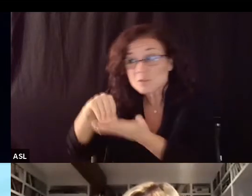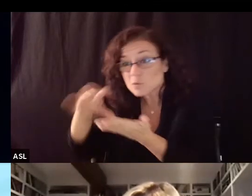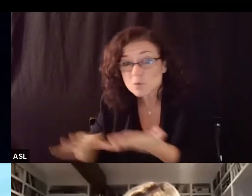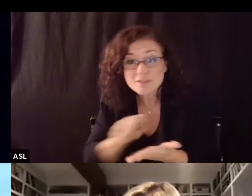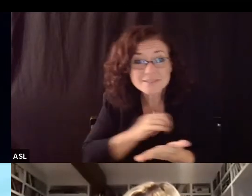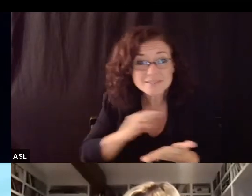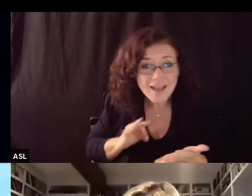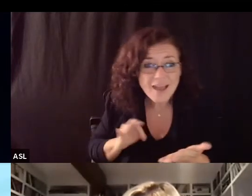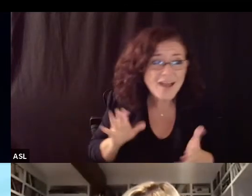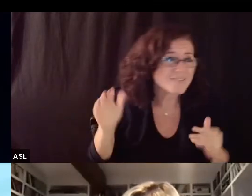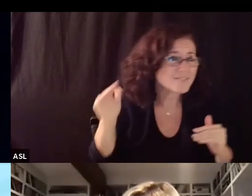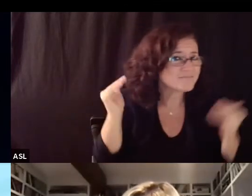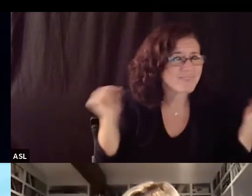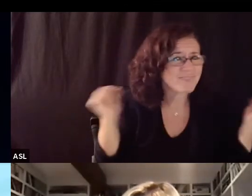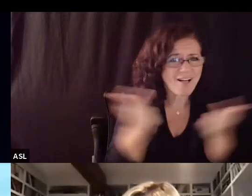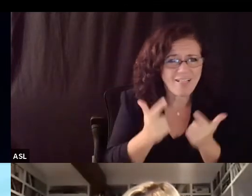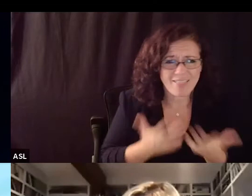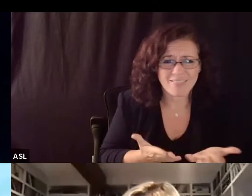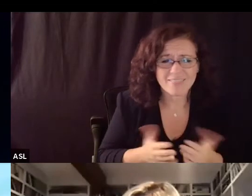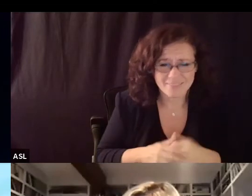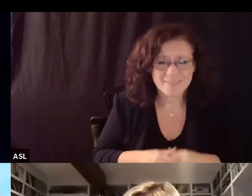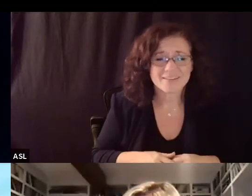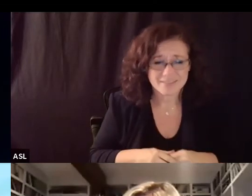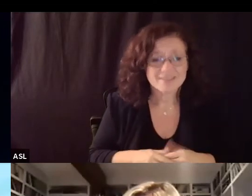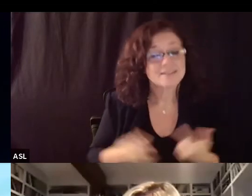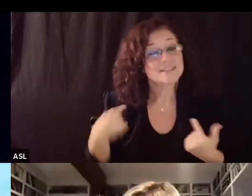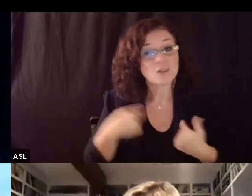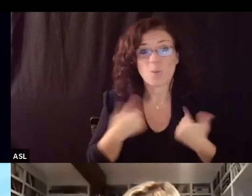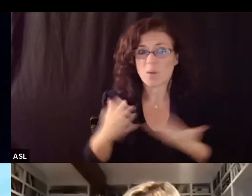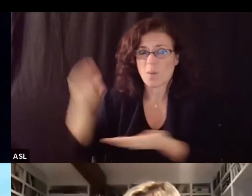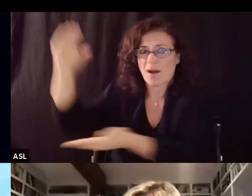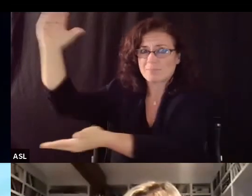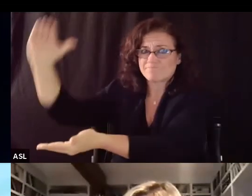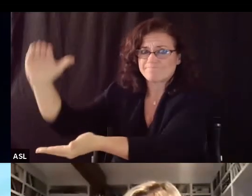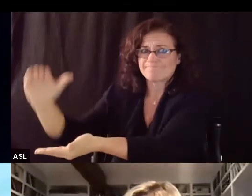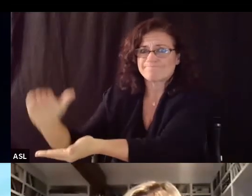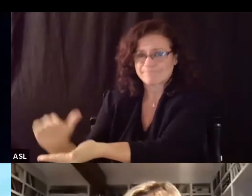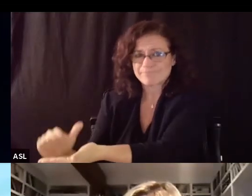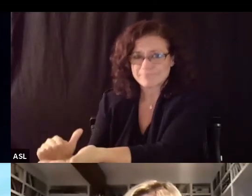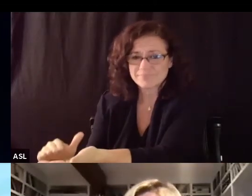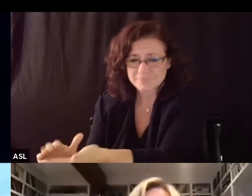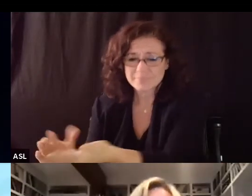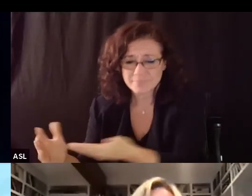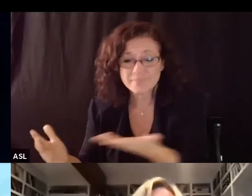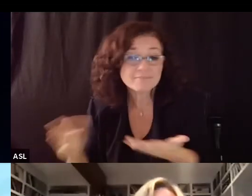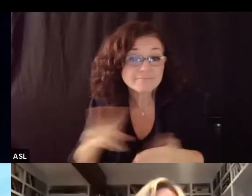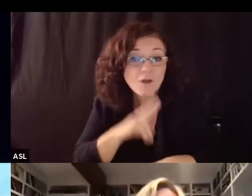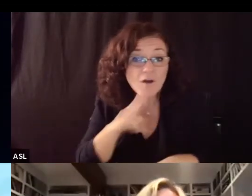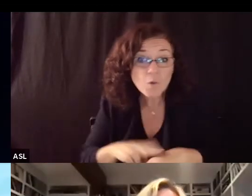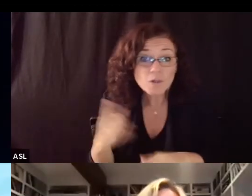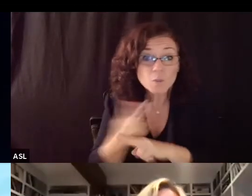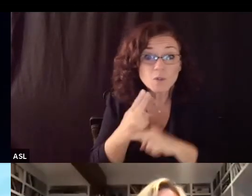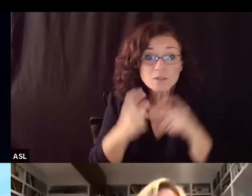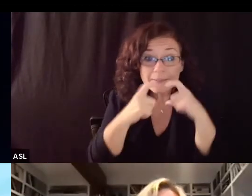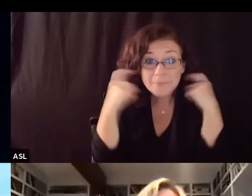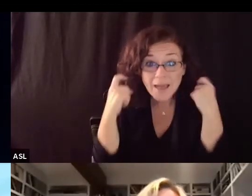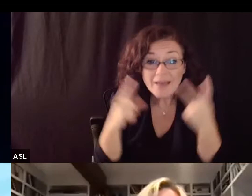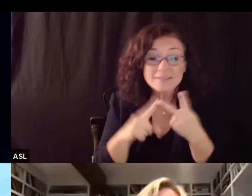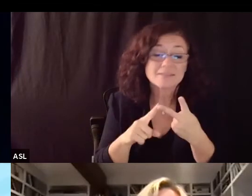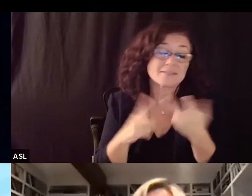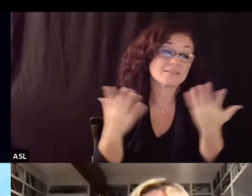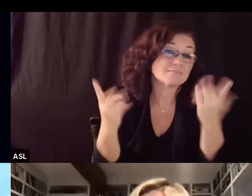that rate down we are continuing to work on things to use our masks face coverings all the steps we're talking about